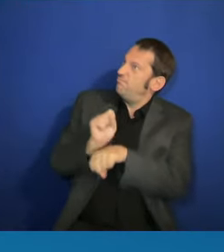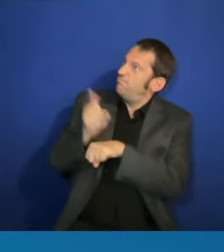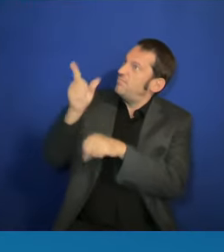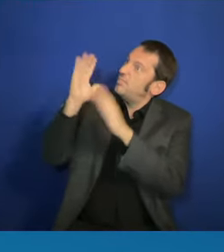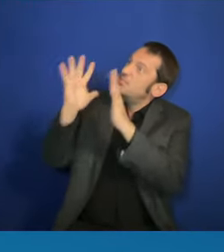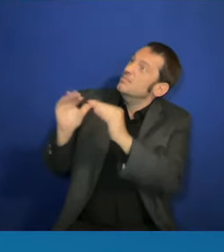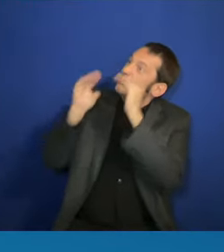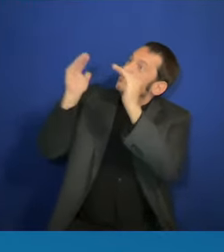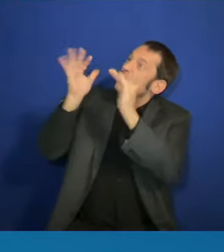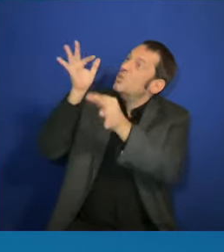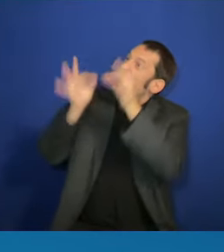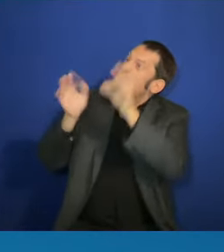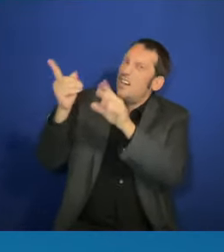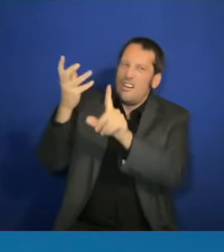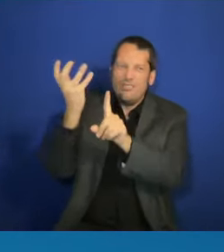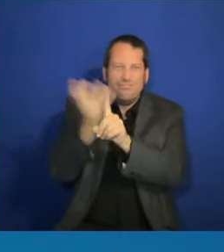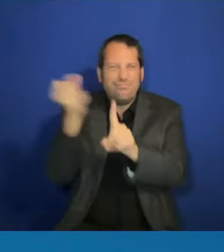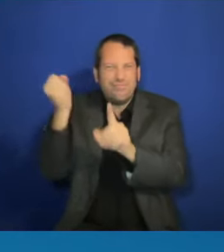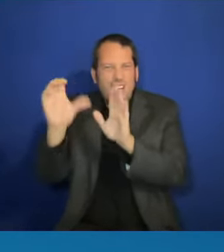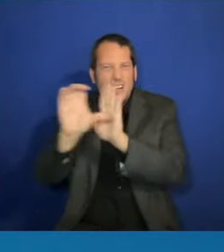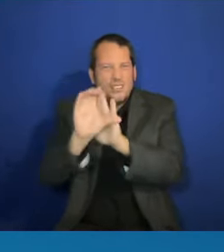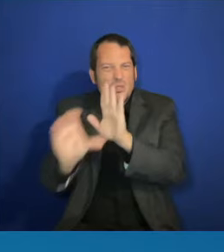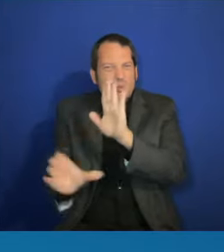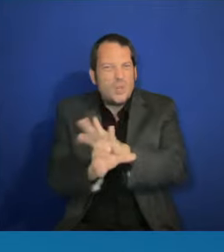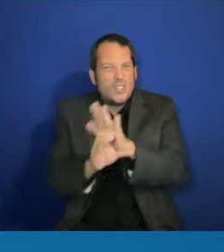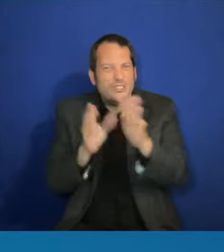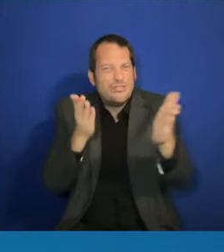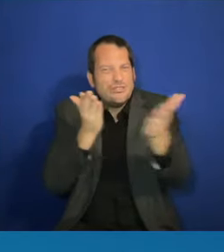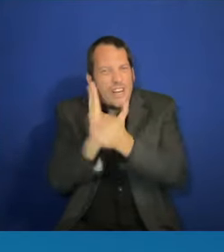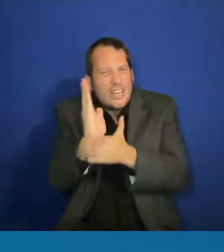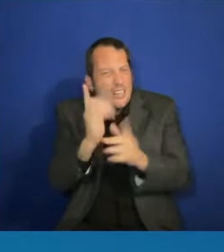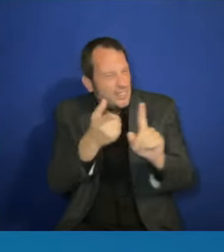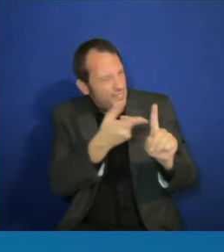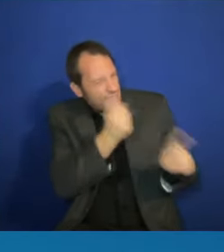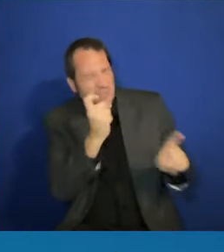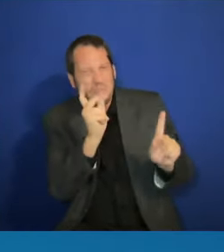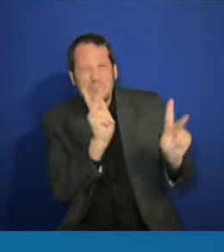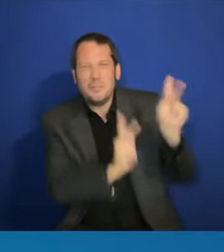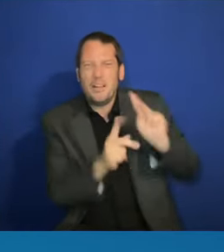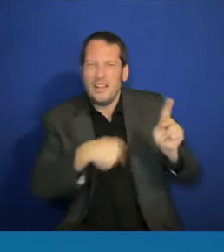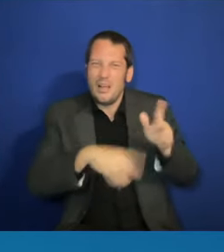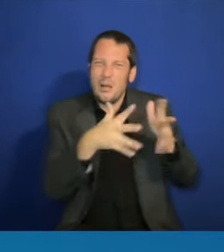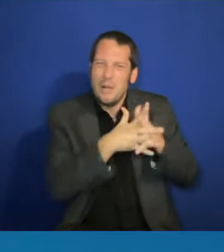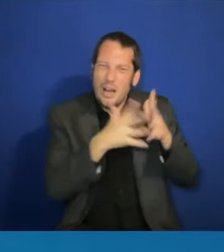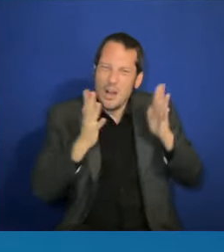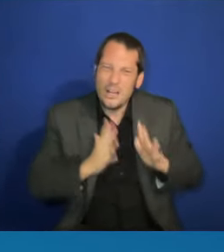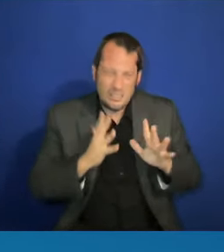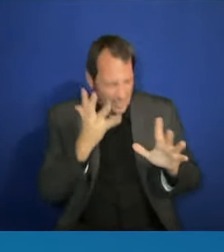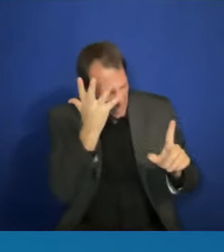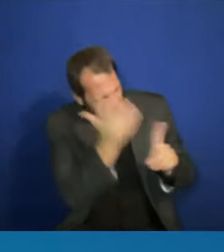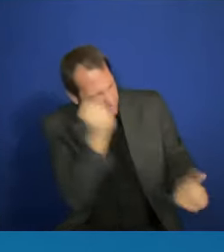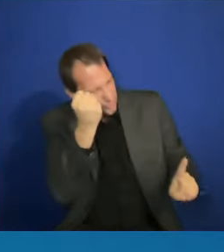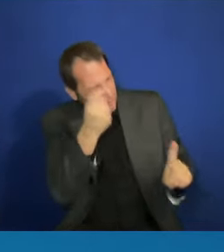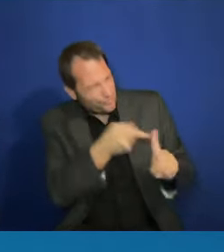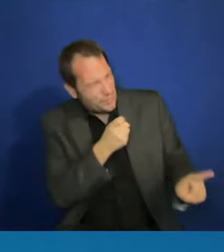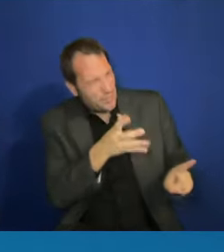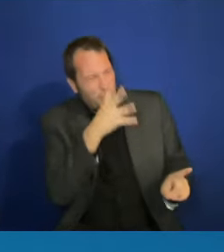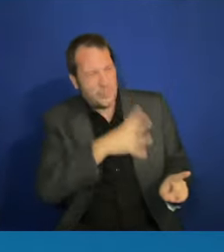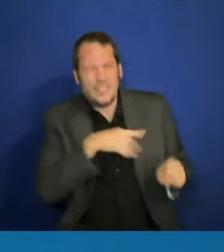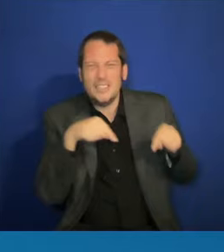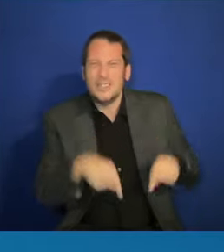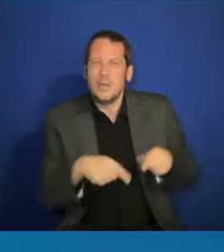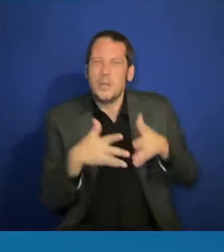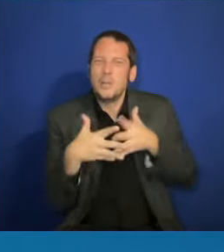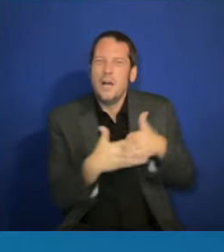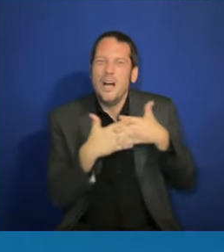from the people of America, from the women of America, such that they will know fewer rights than